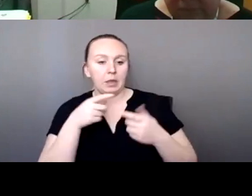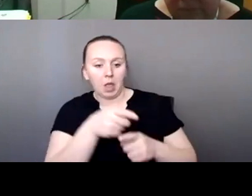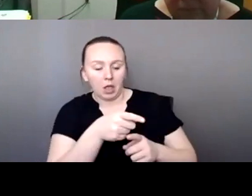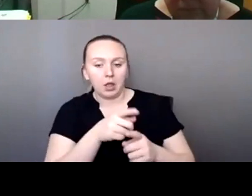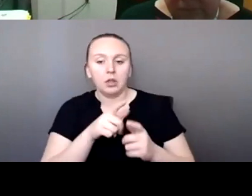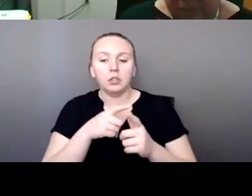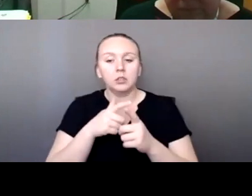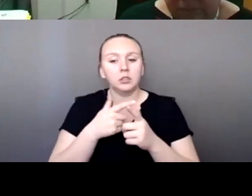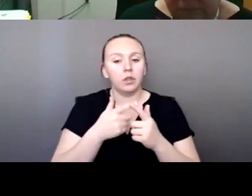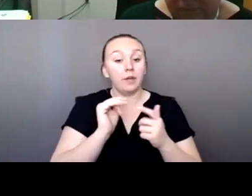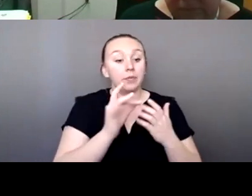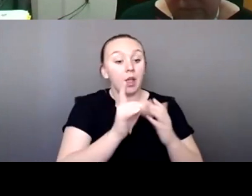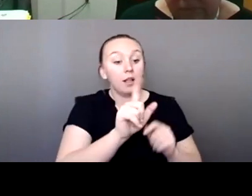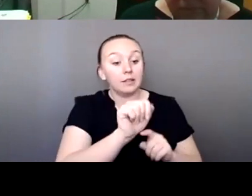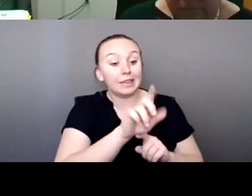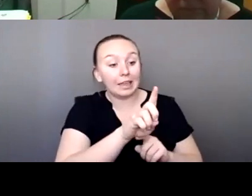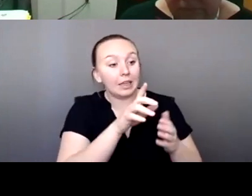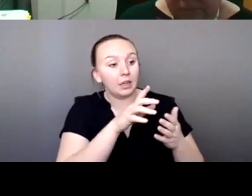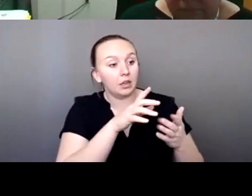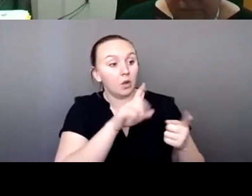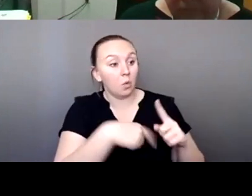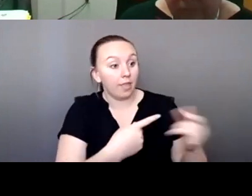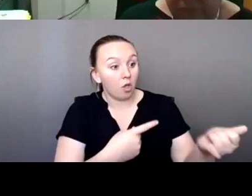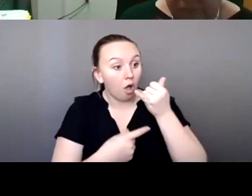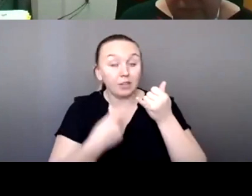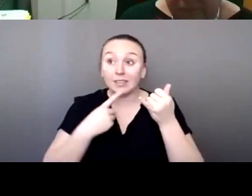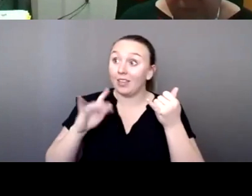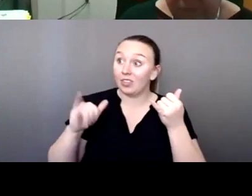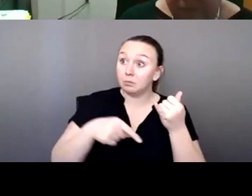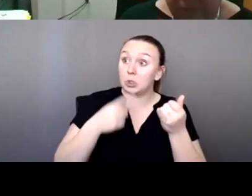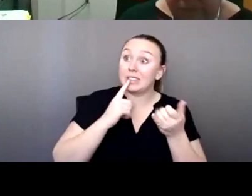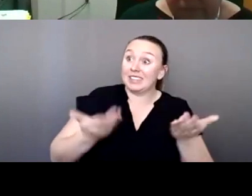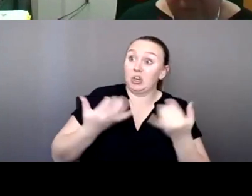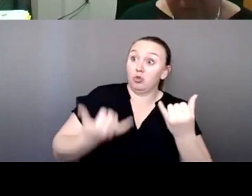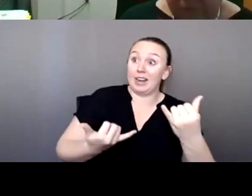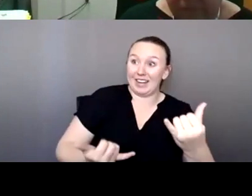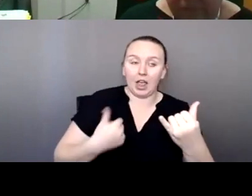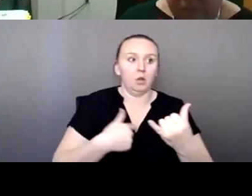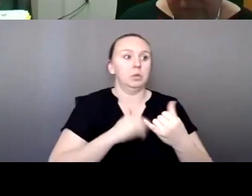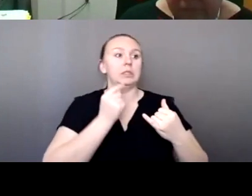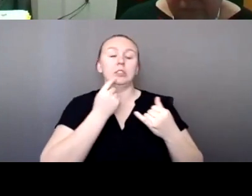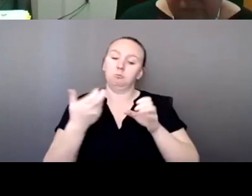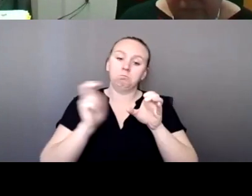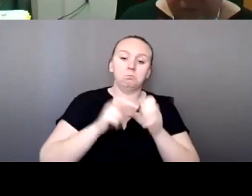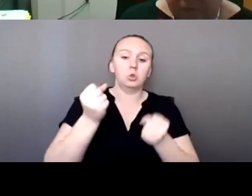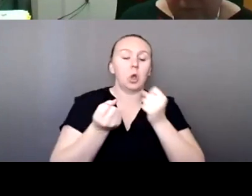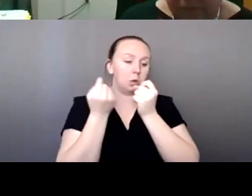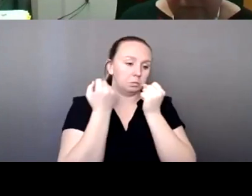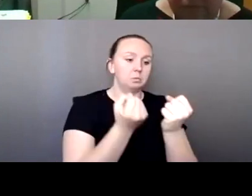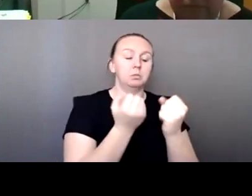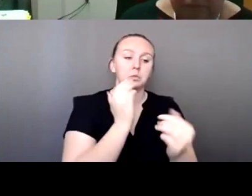Uh, you know, when they, when they're calling us and they're saying this person's here right now, uh, get in our car and we go there